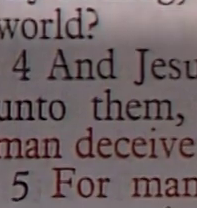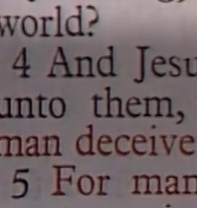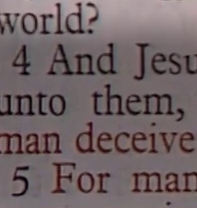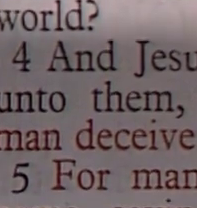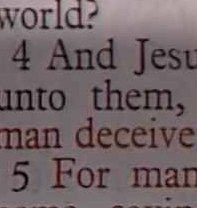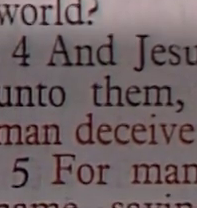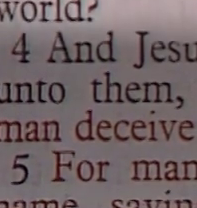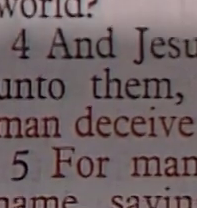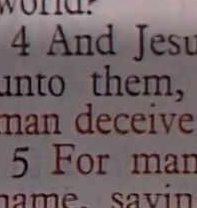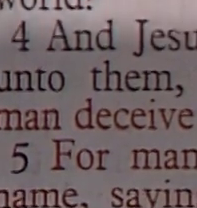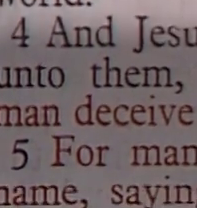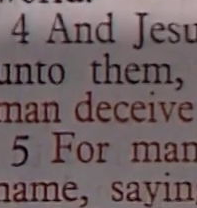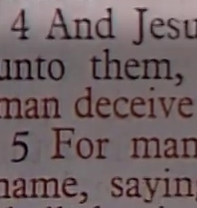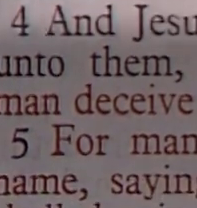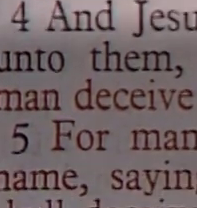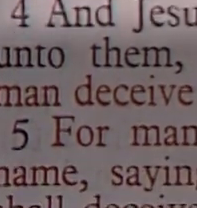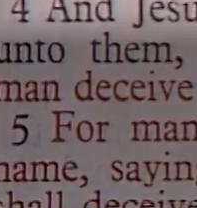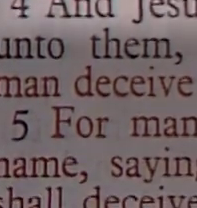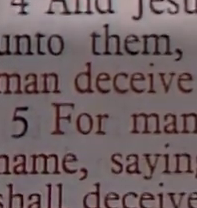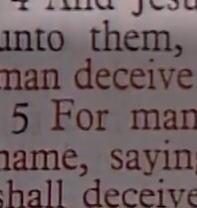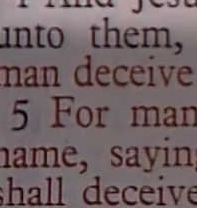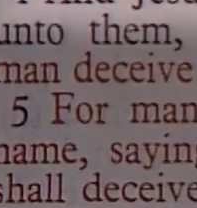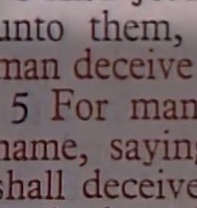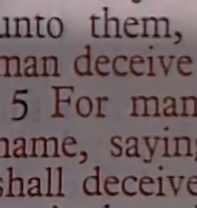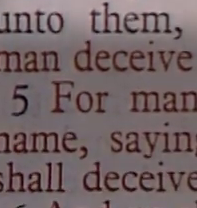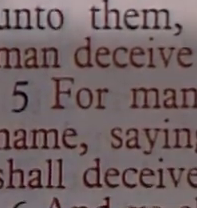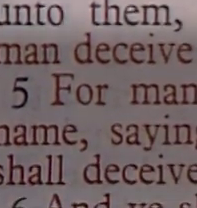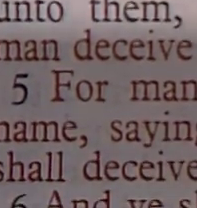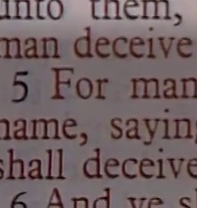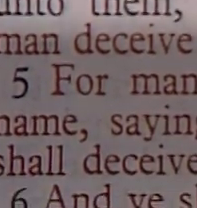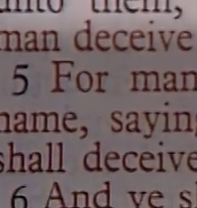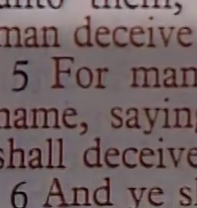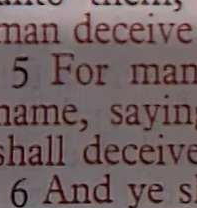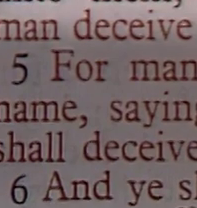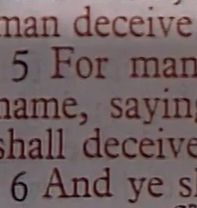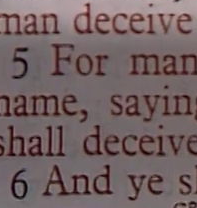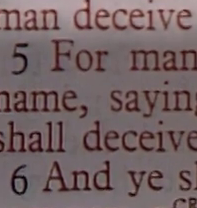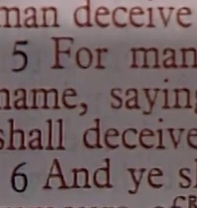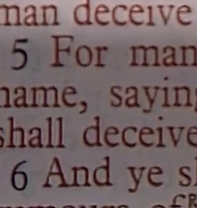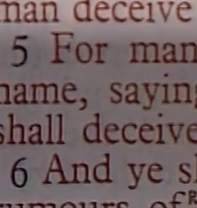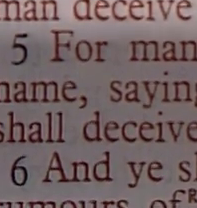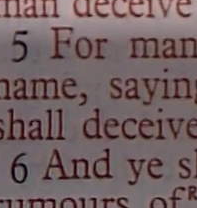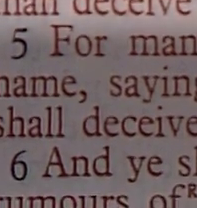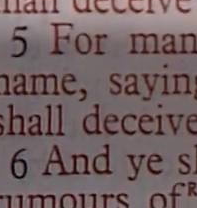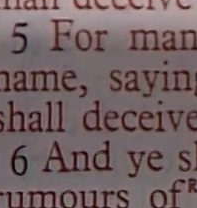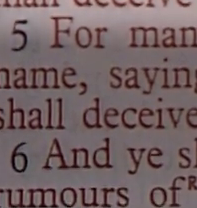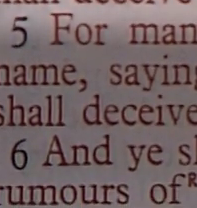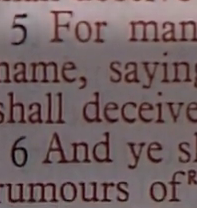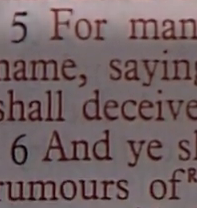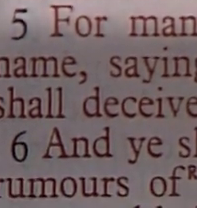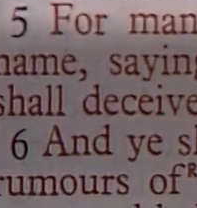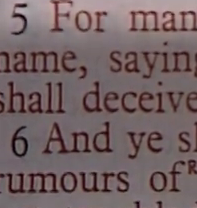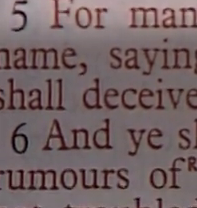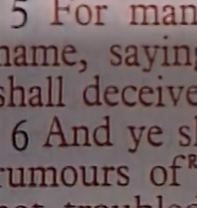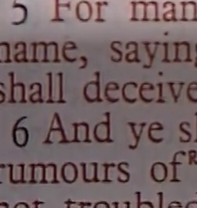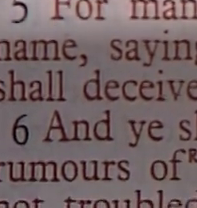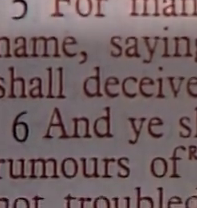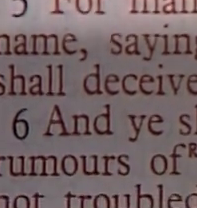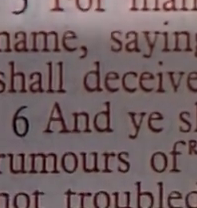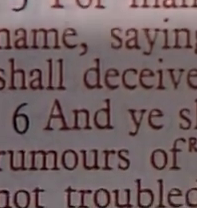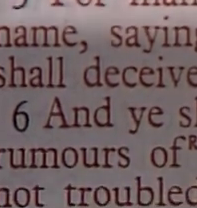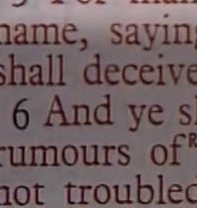be And what shall be the sign of thy coming And of the end of the world And Jesus answered and said unto them